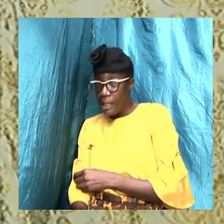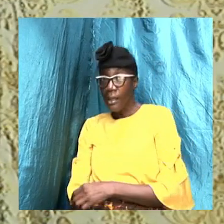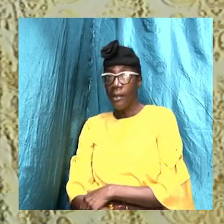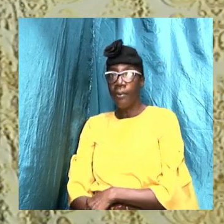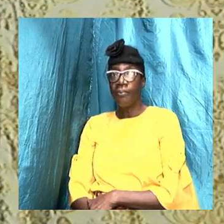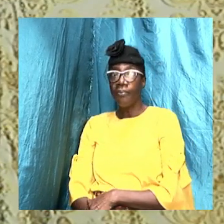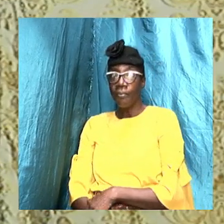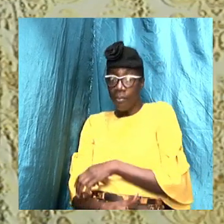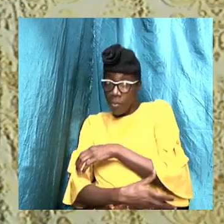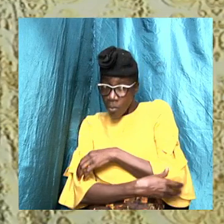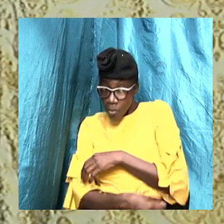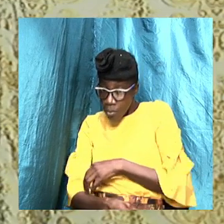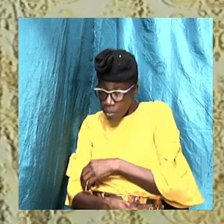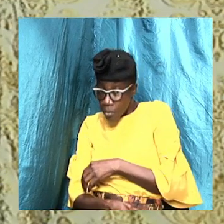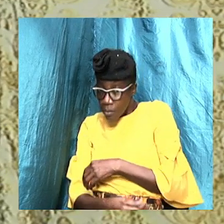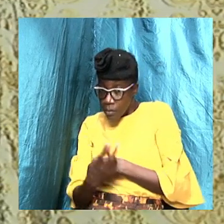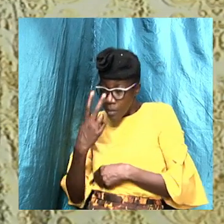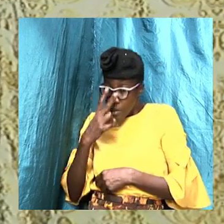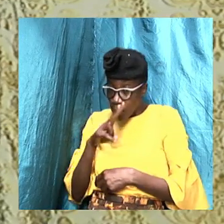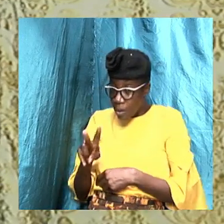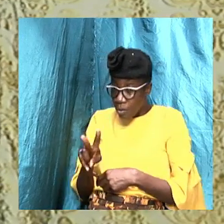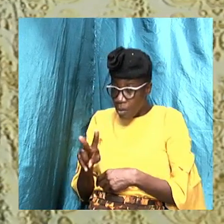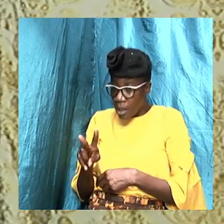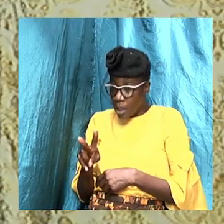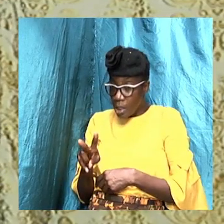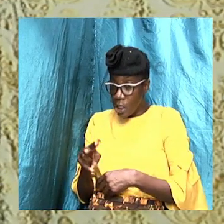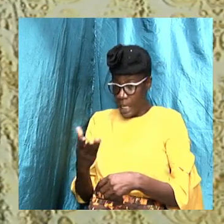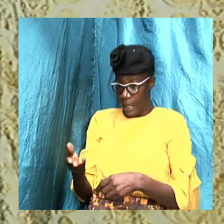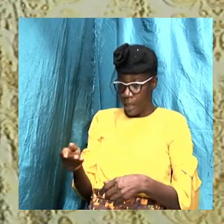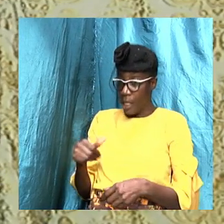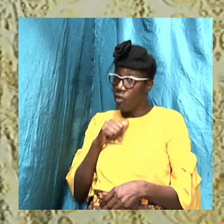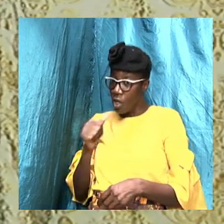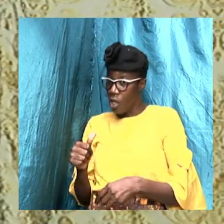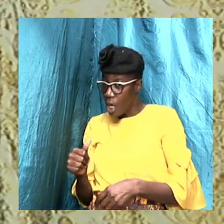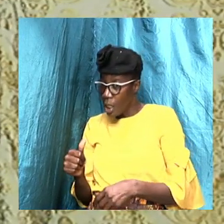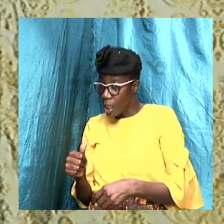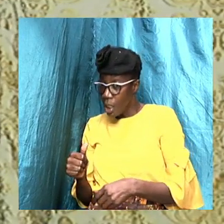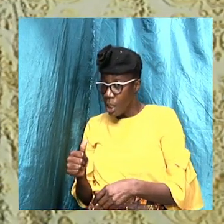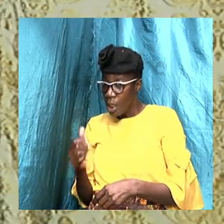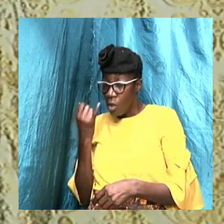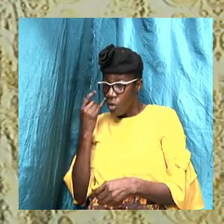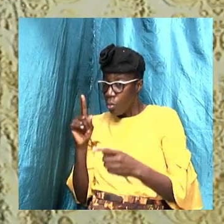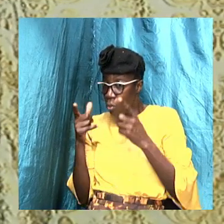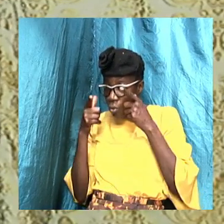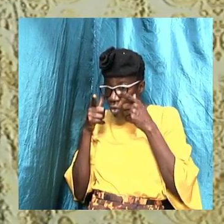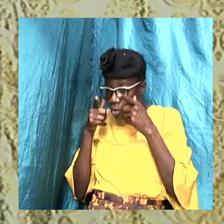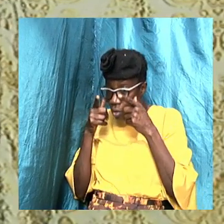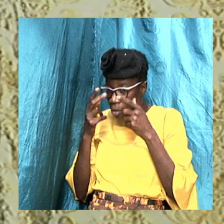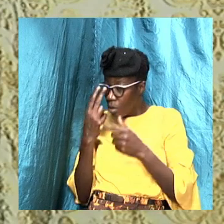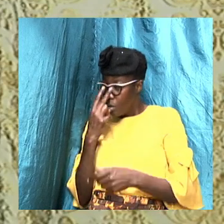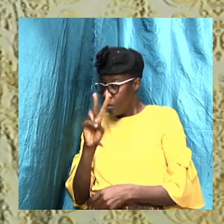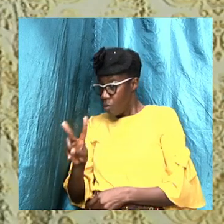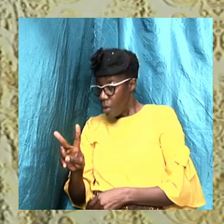and, you know, watch little things that we are not supposed to watch. So it comes down to that.